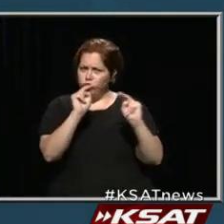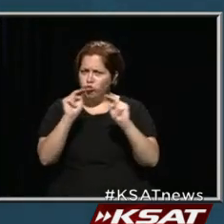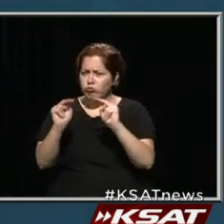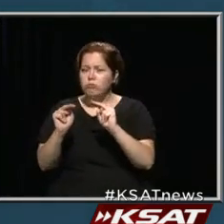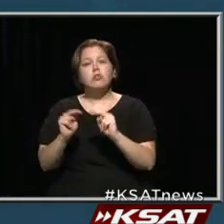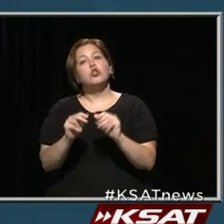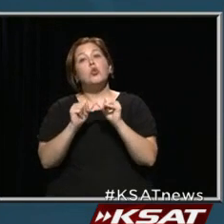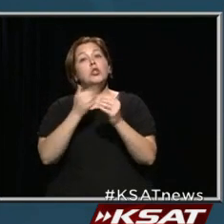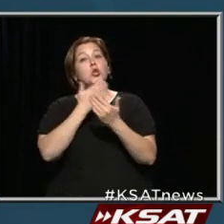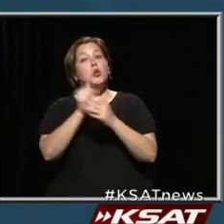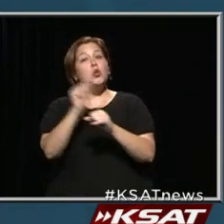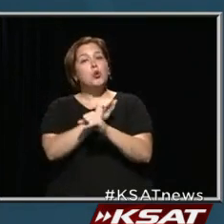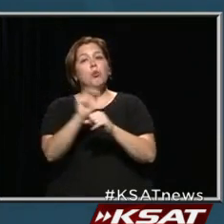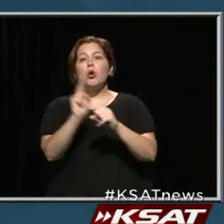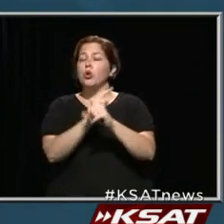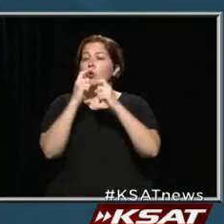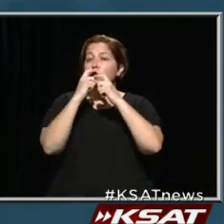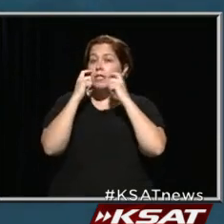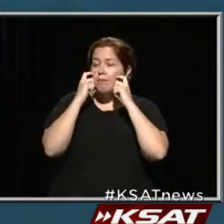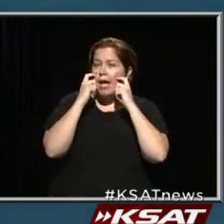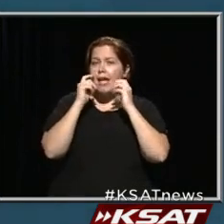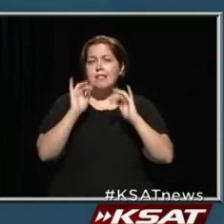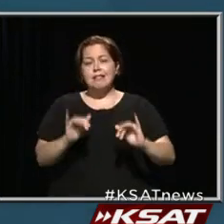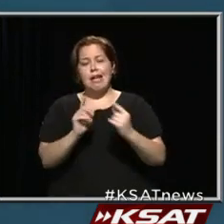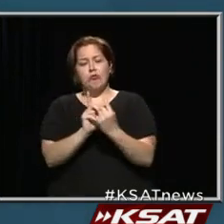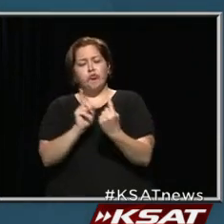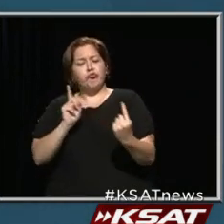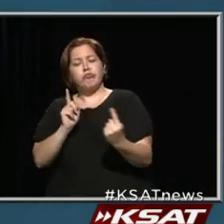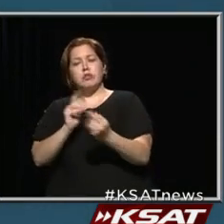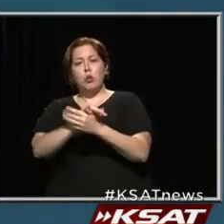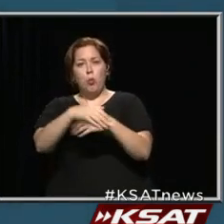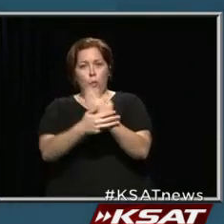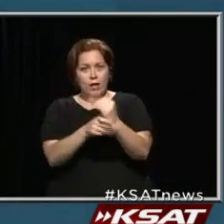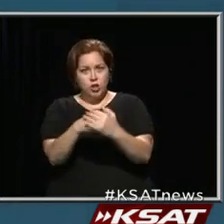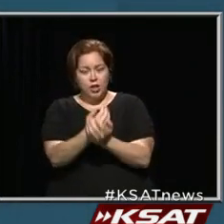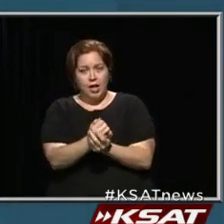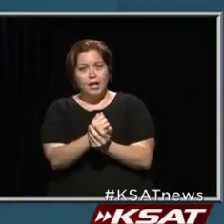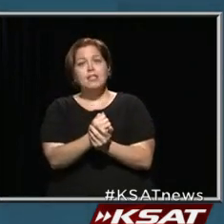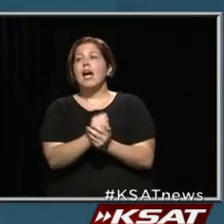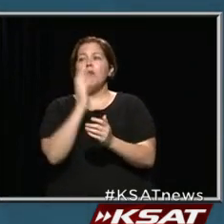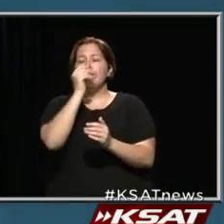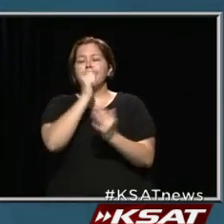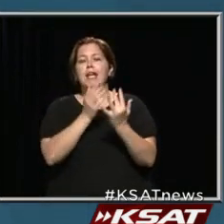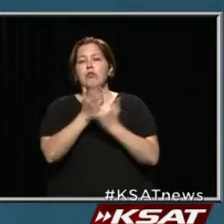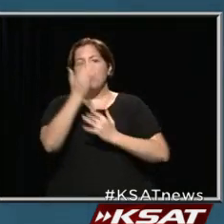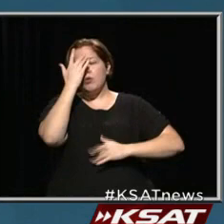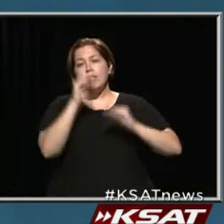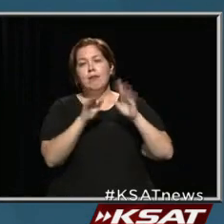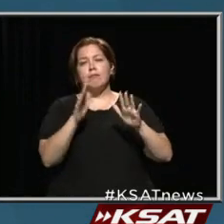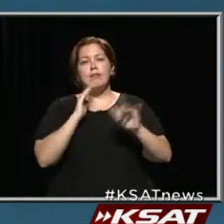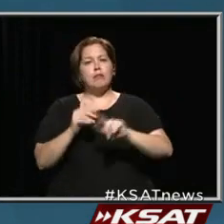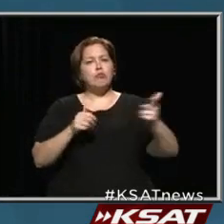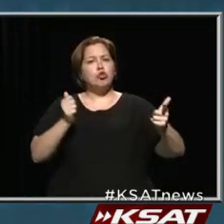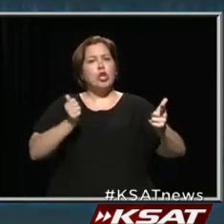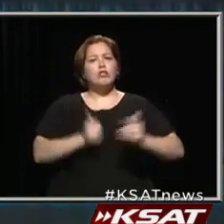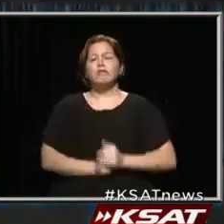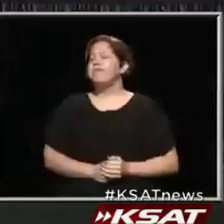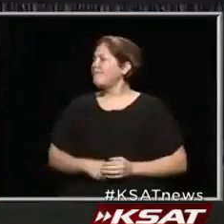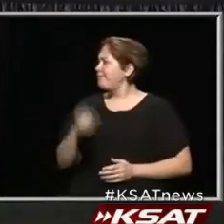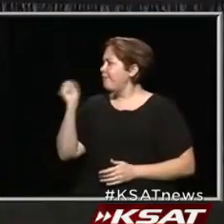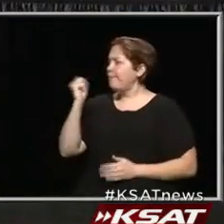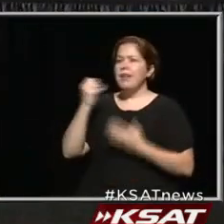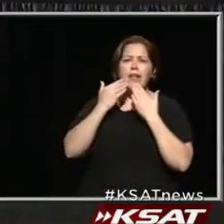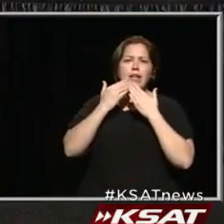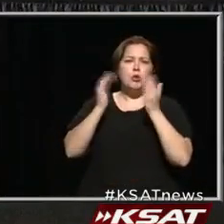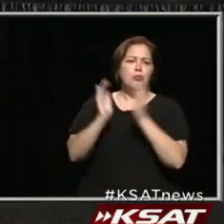So, keep up the good work of wearing masks, physical distancing, washing hands, and we will get through this pandemic. Let me turn it over to Judge Wolf. Yeah, thank